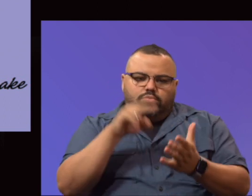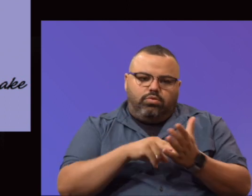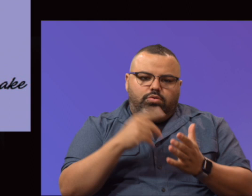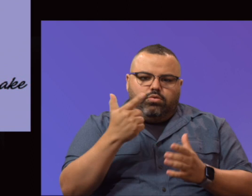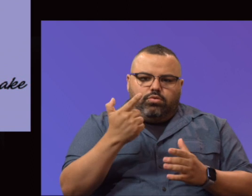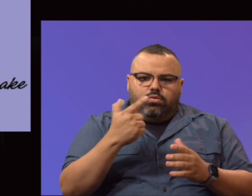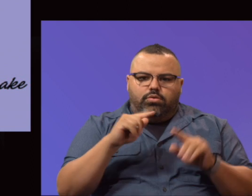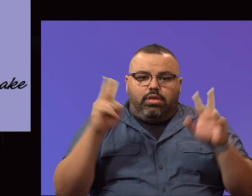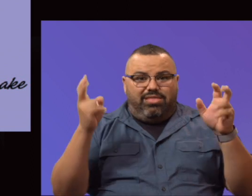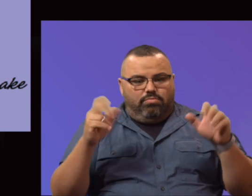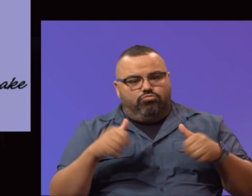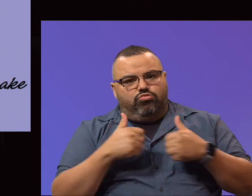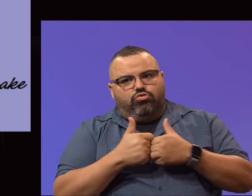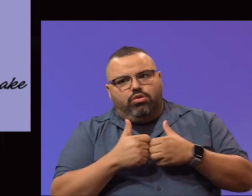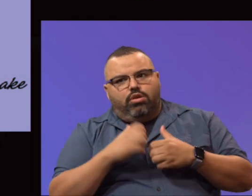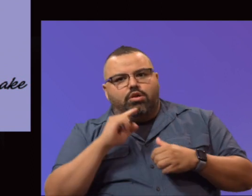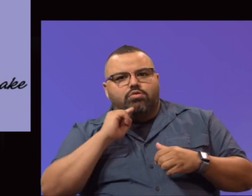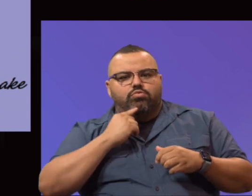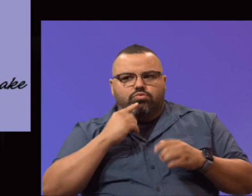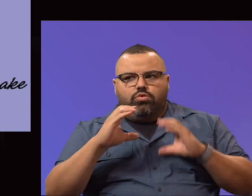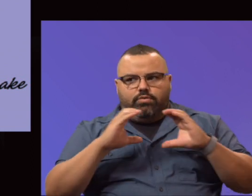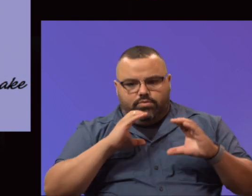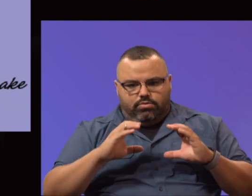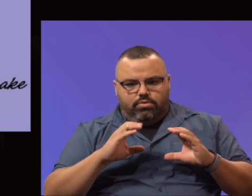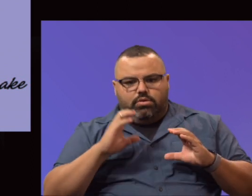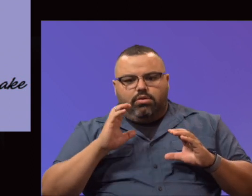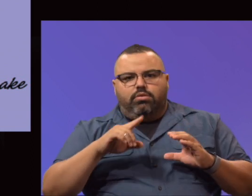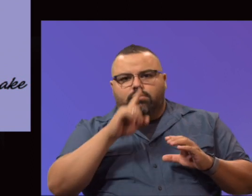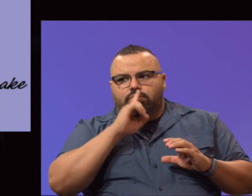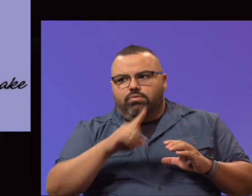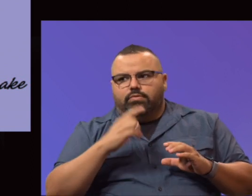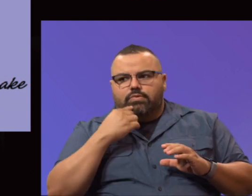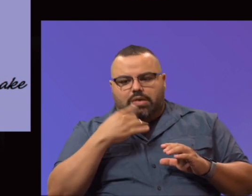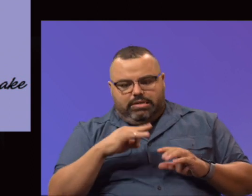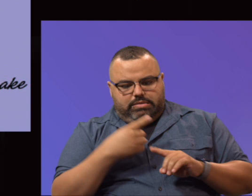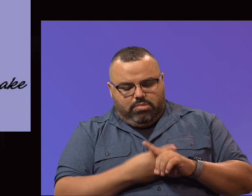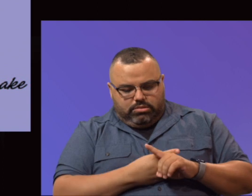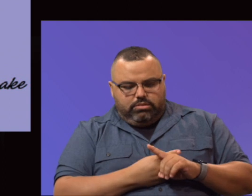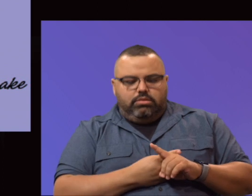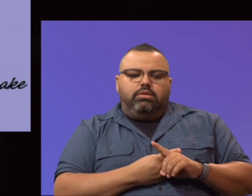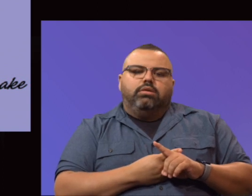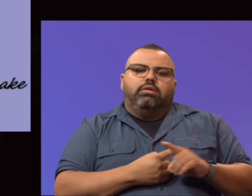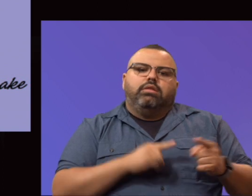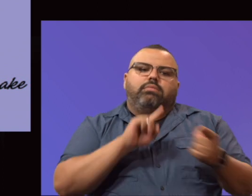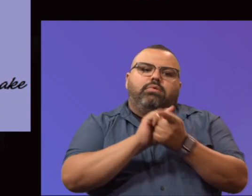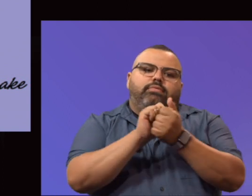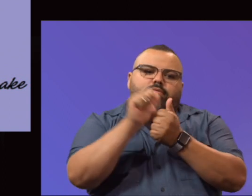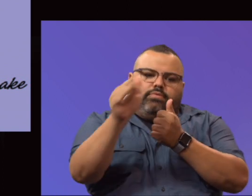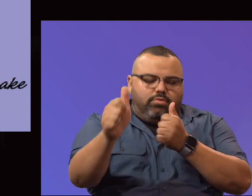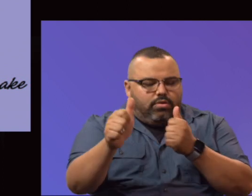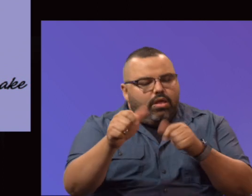crucial conversations. Boy, that has been true for the last 18 months. They met virtually as well as in person. And